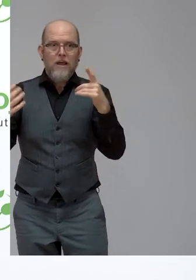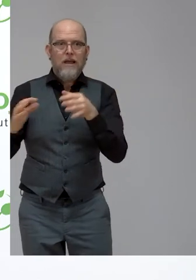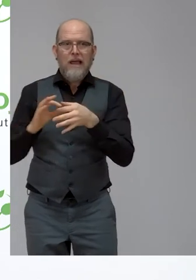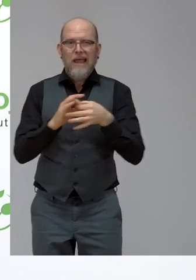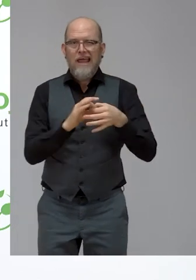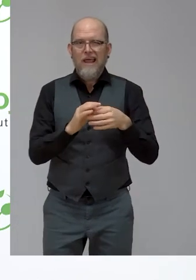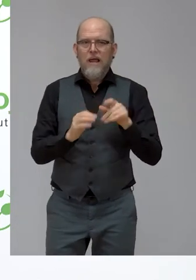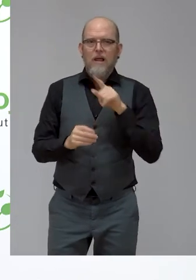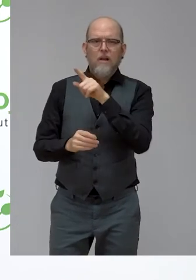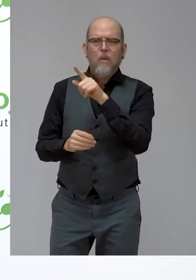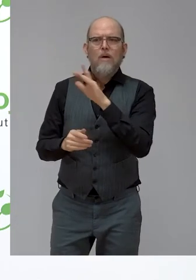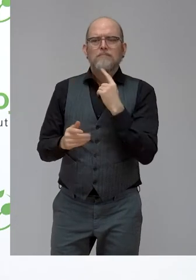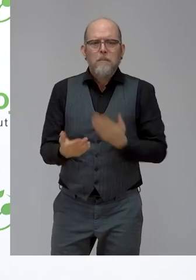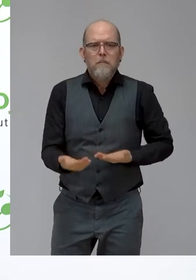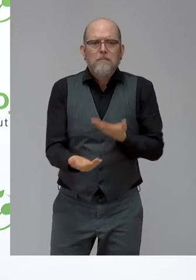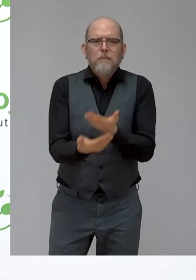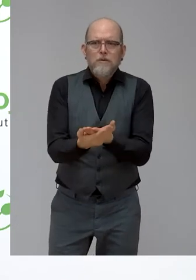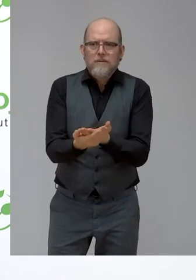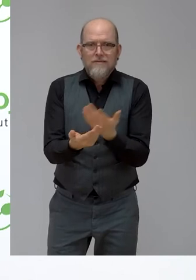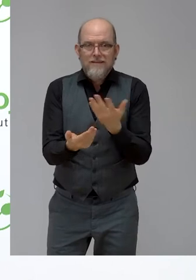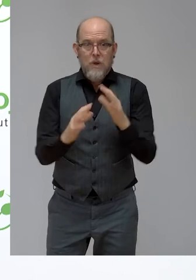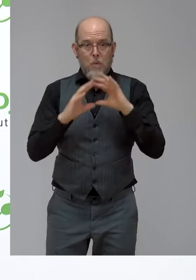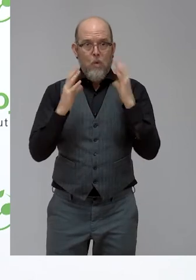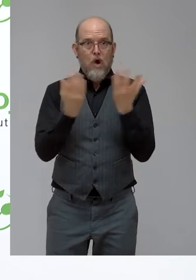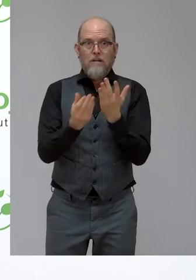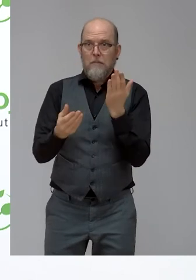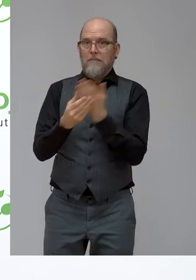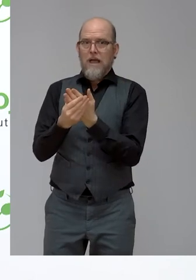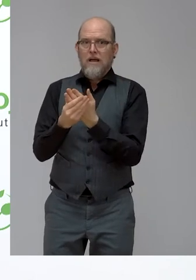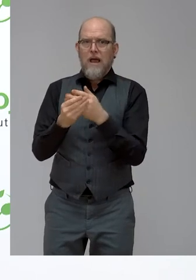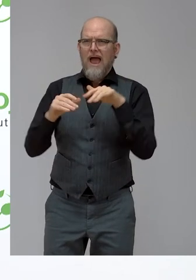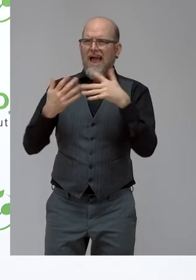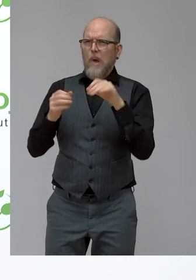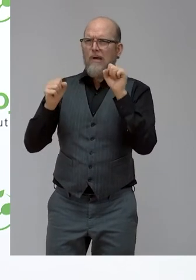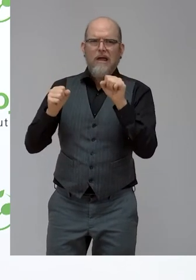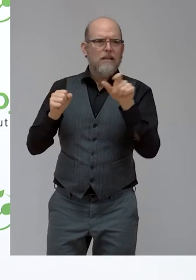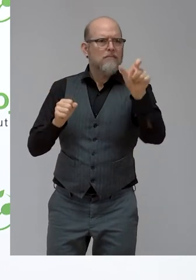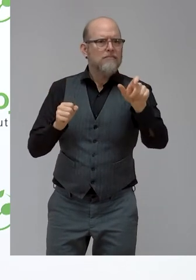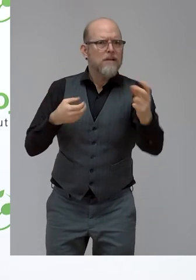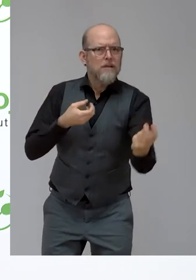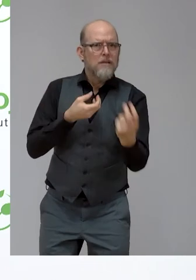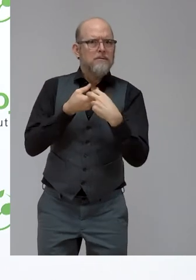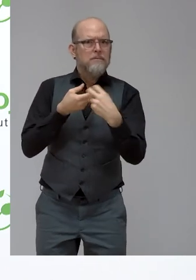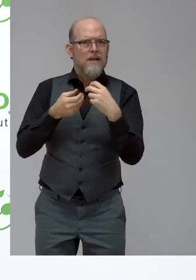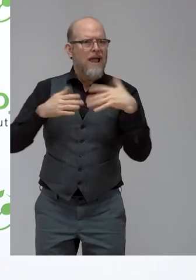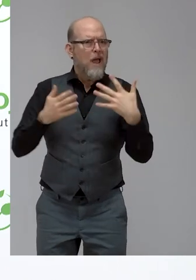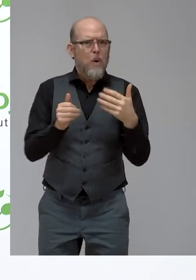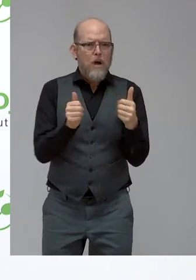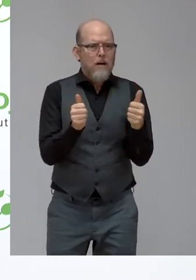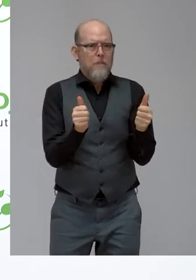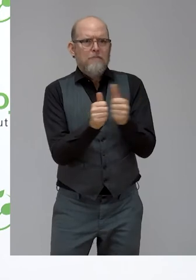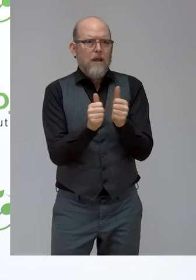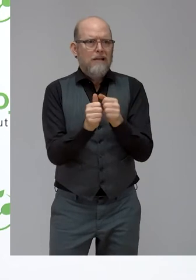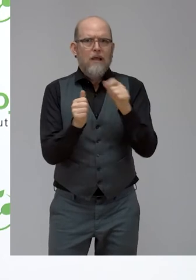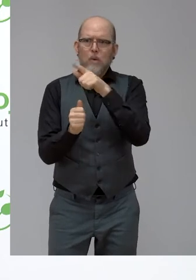to engage with the World Bank? These are fascinating projects. Who are we looking for as partners? Who might you also be missing?